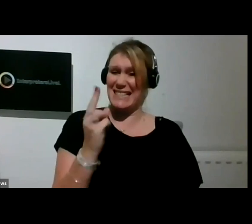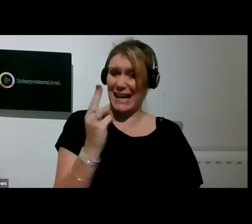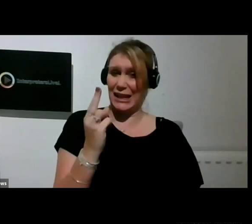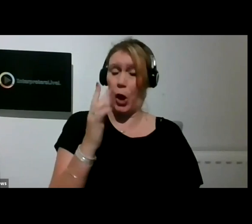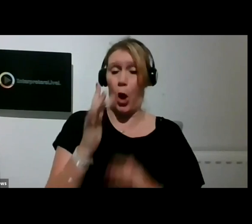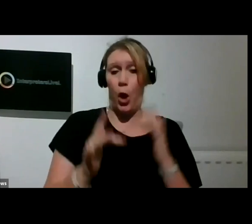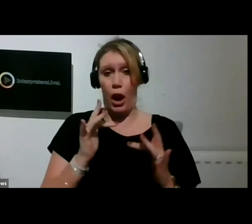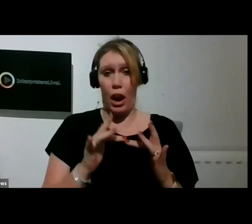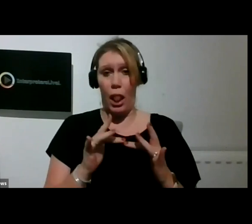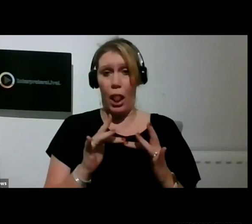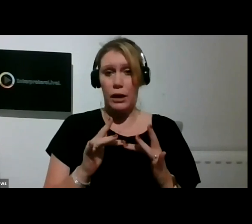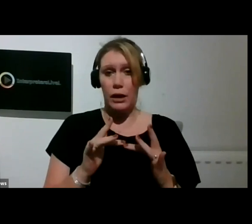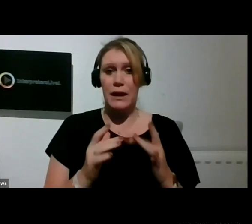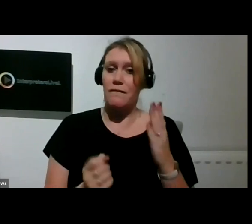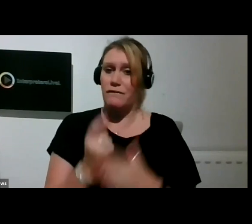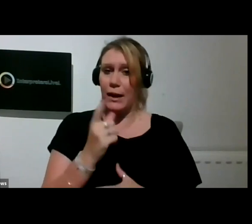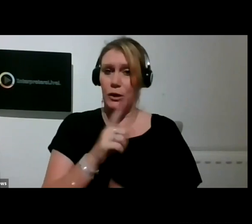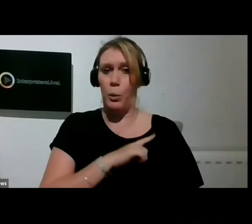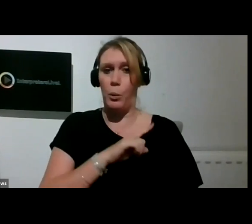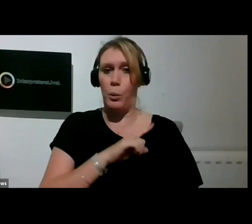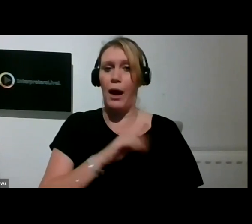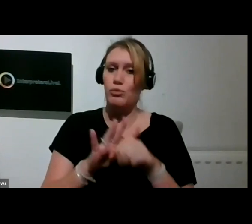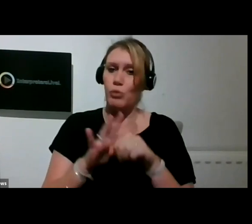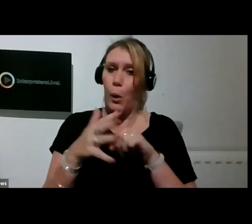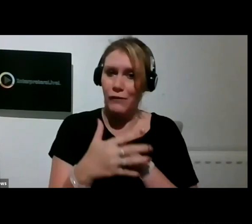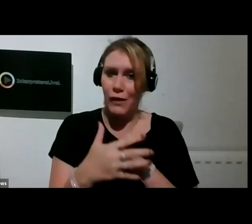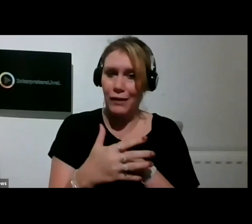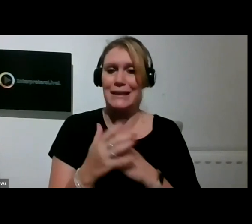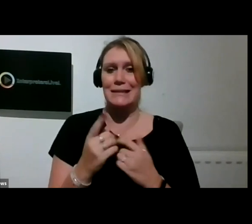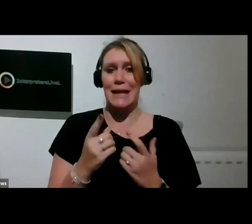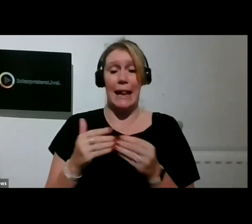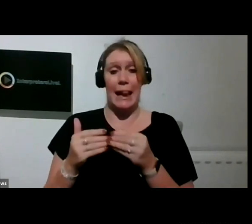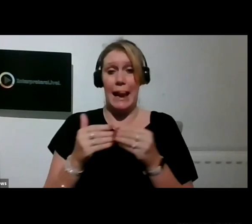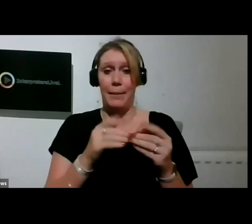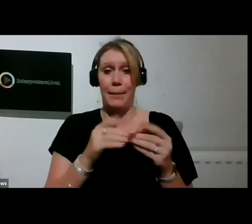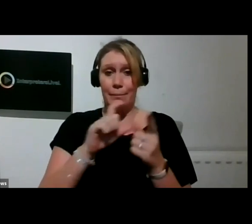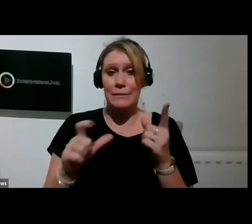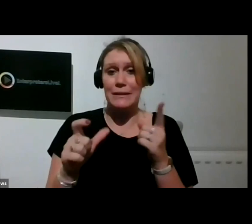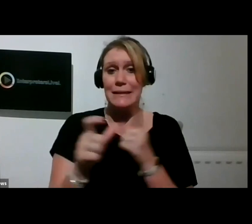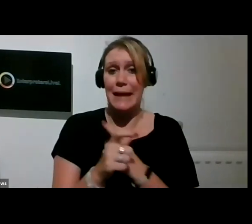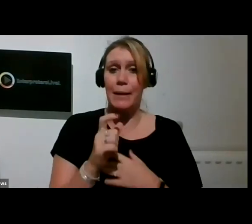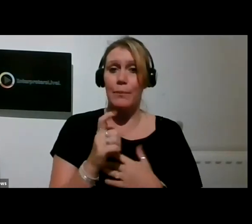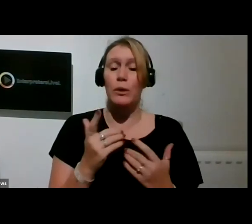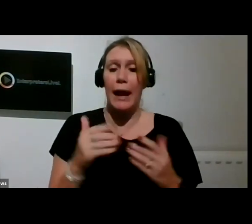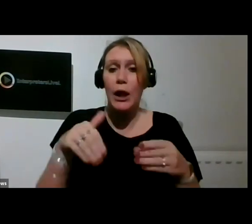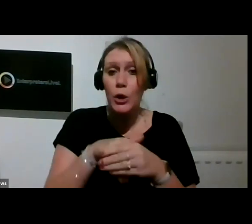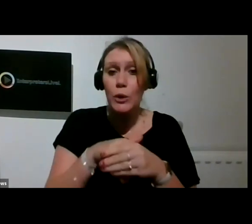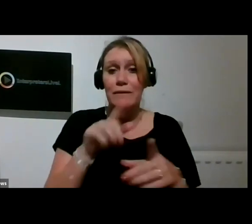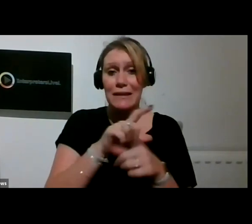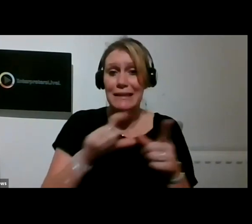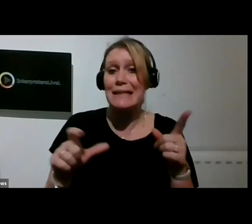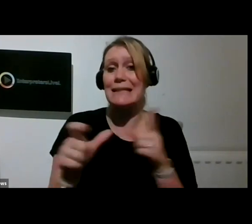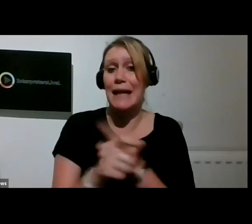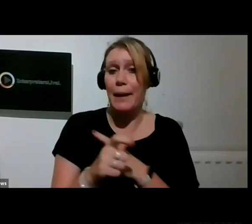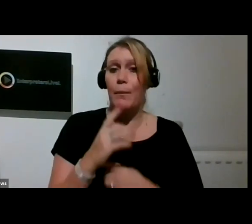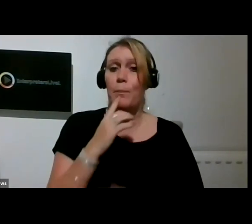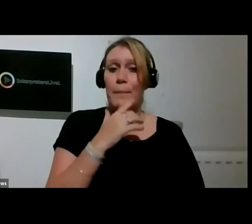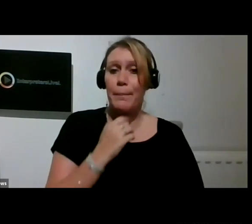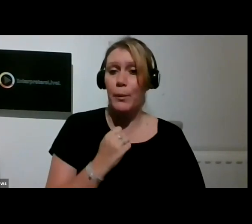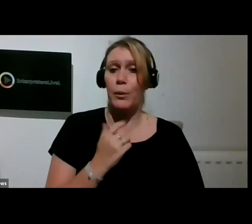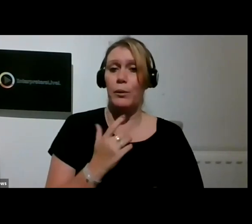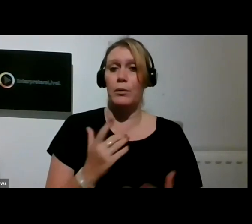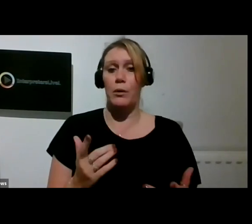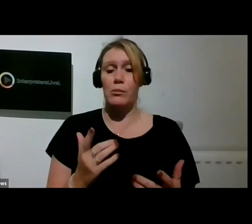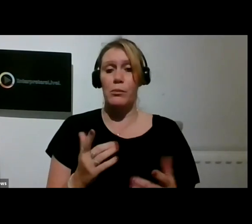are led by disabled artists and are inclusive of all disabled audience members. While non-disabled people